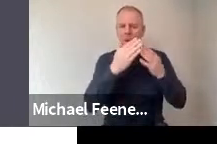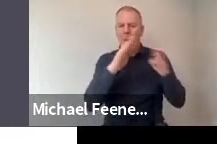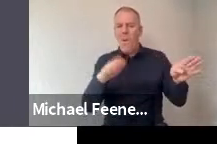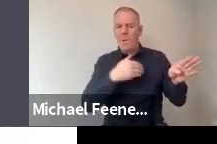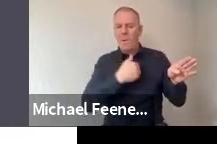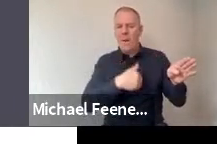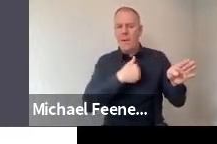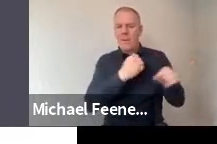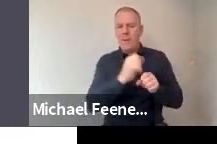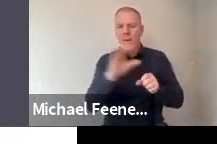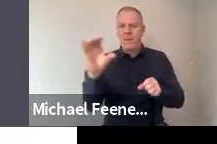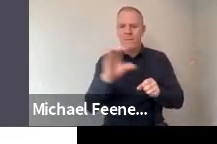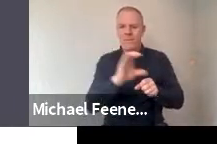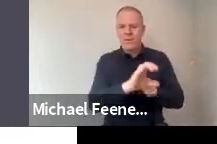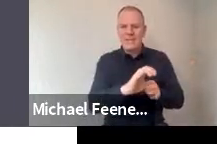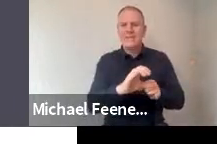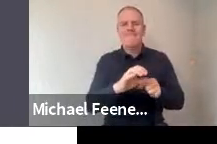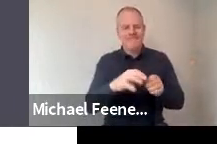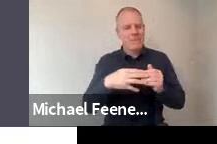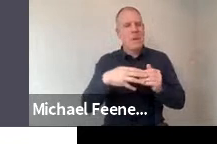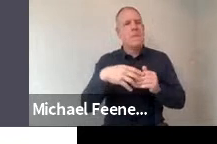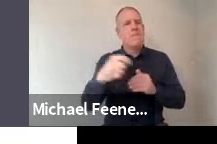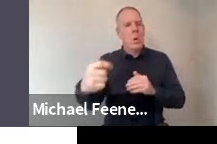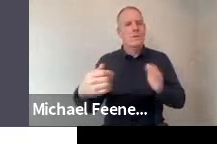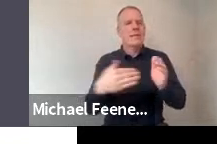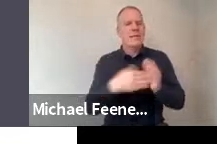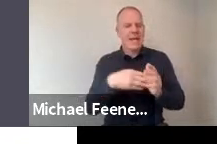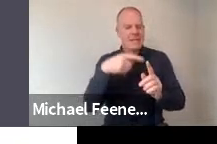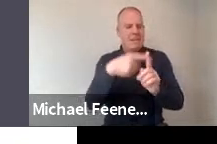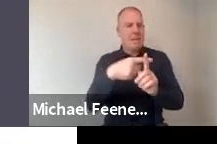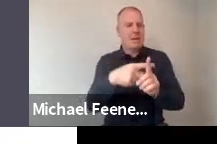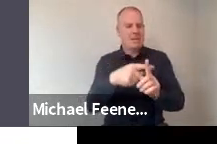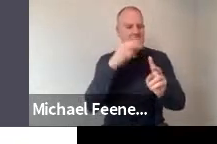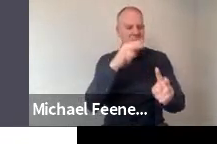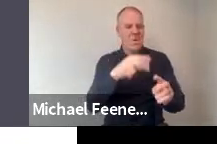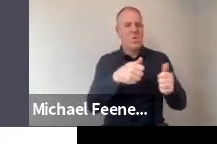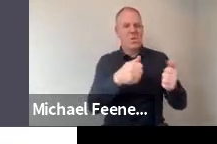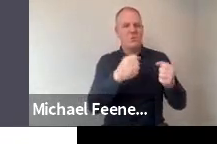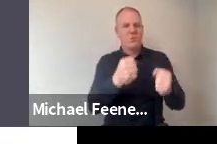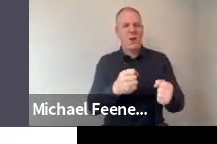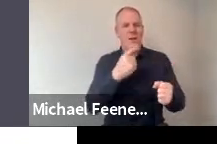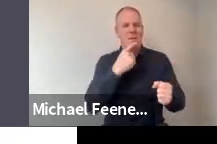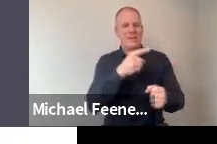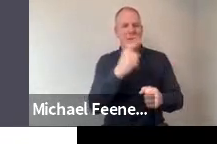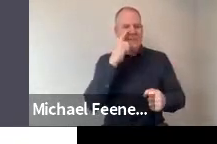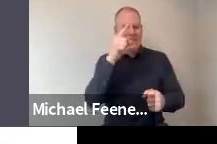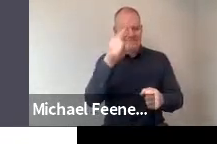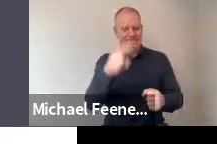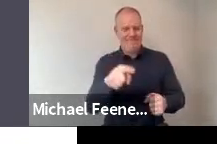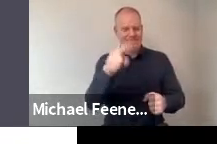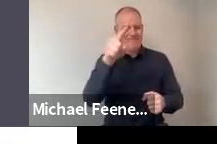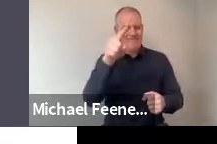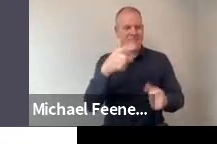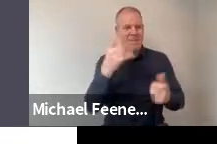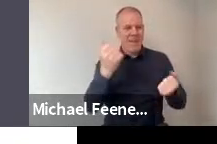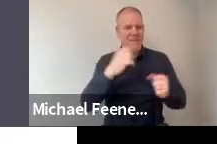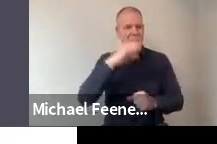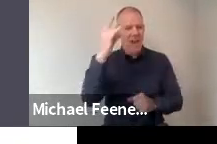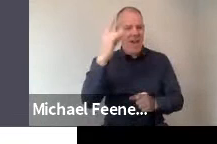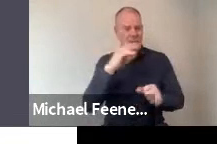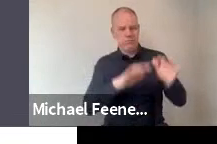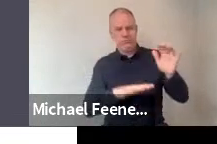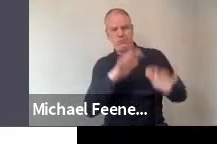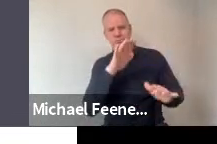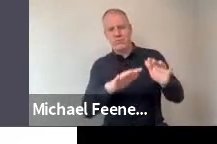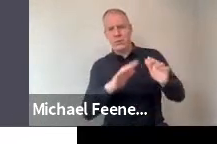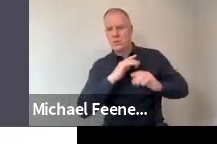funding. This got majority positive views in terms of trust, but you can see that there are higher levels of distrust on